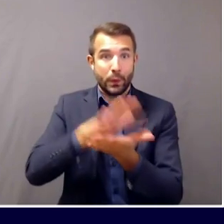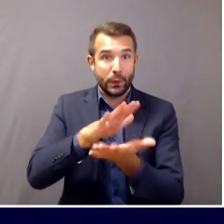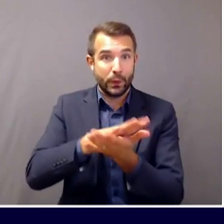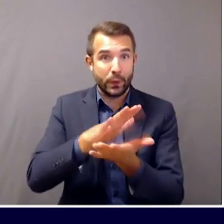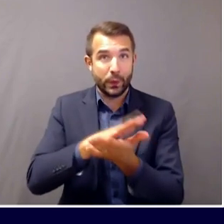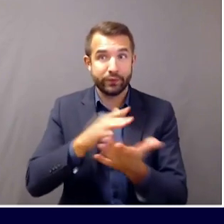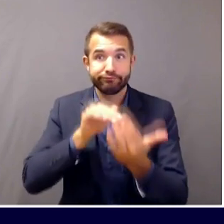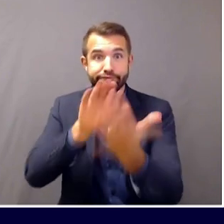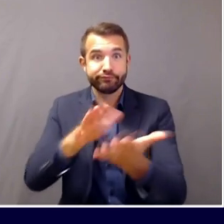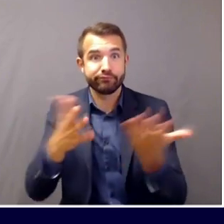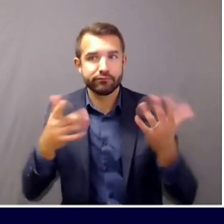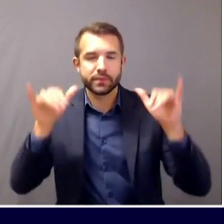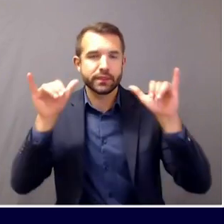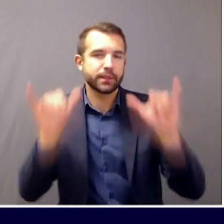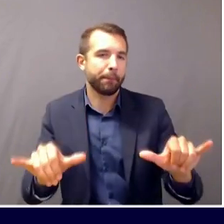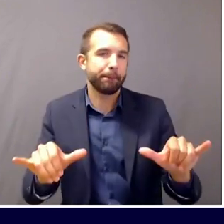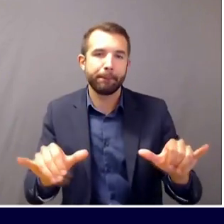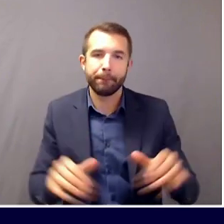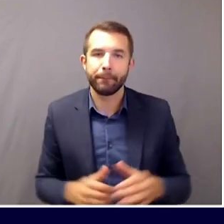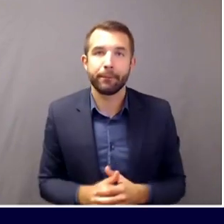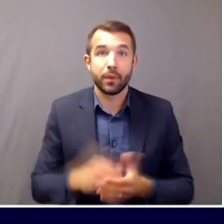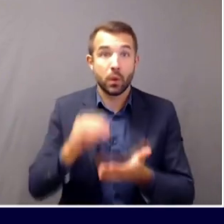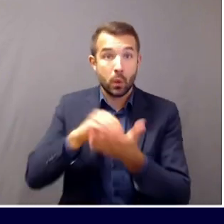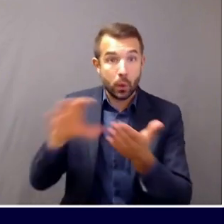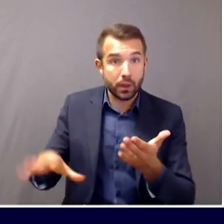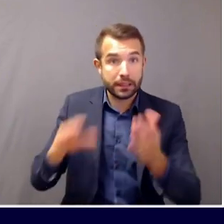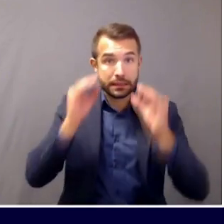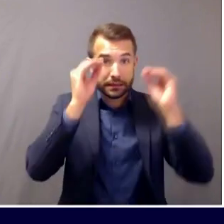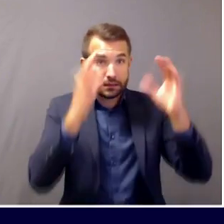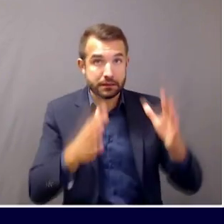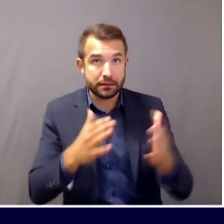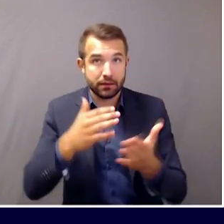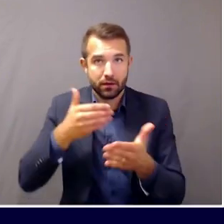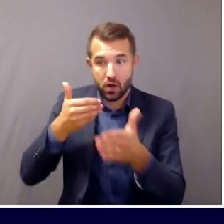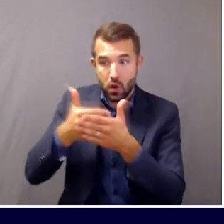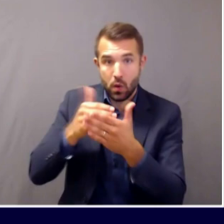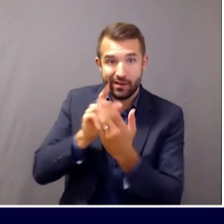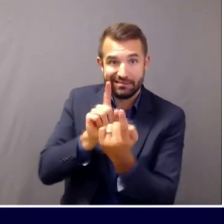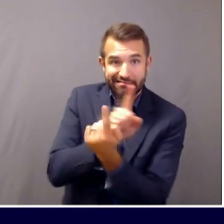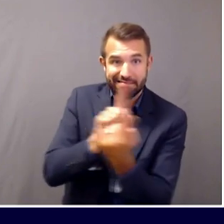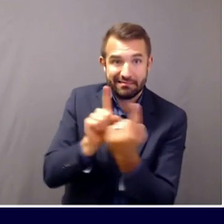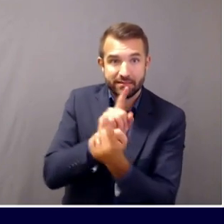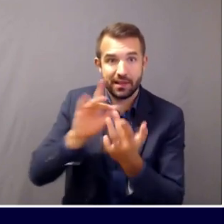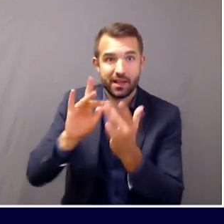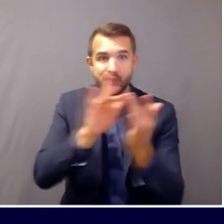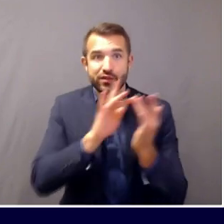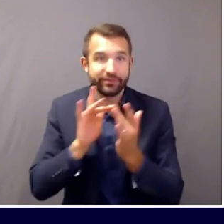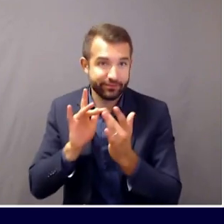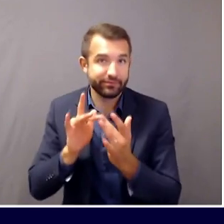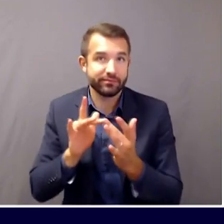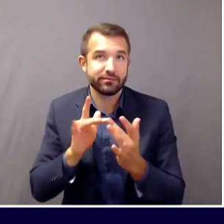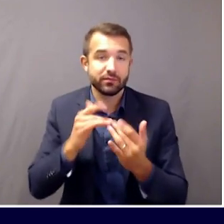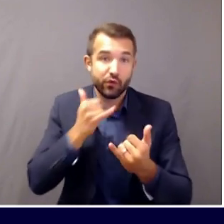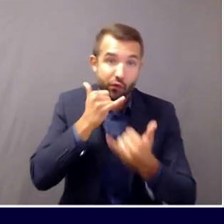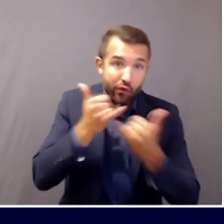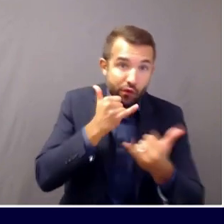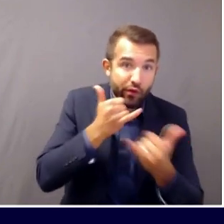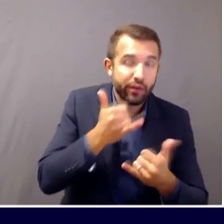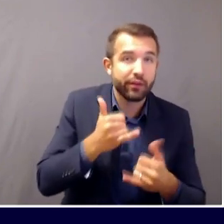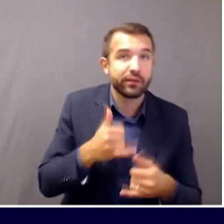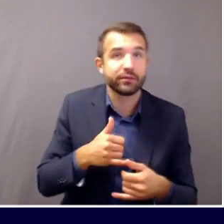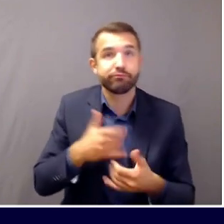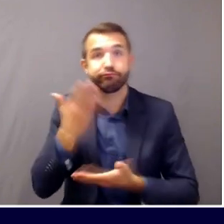might be close contacts of any child who is tested positive may have to be out of school for a while